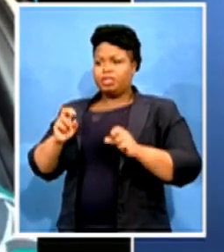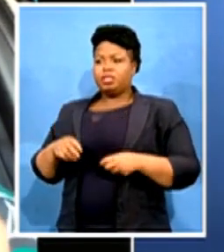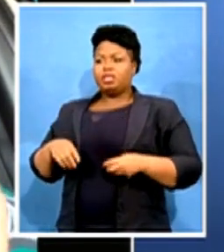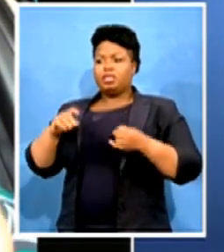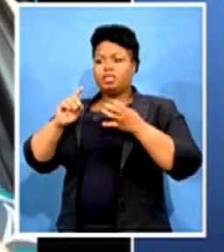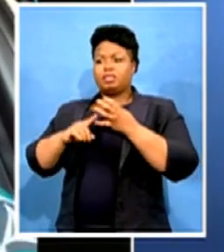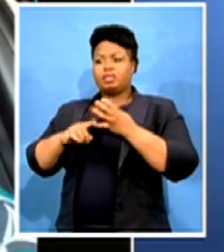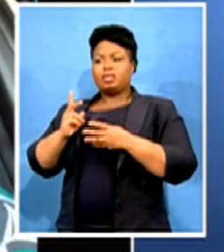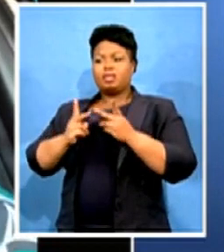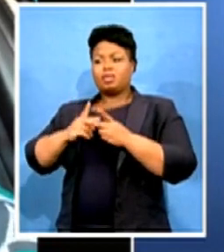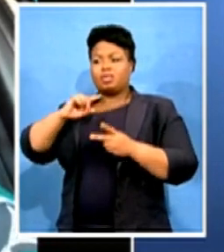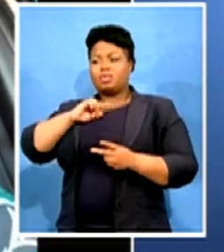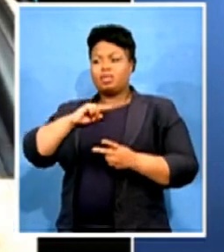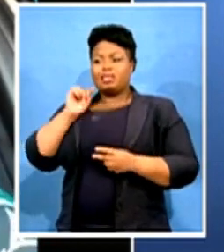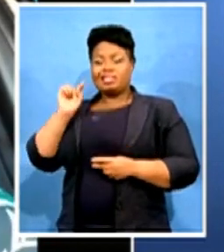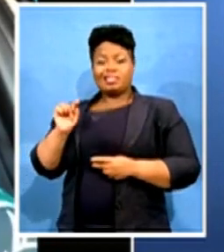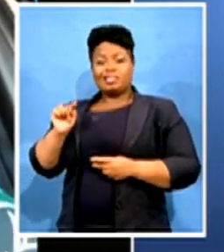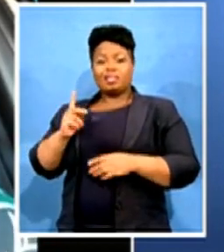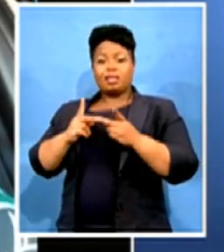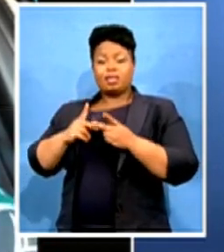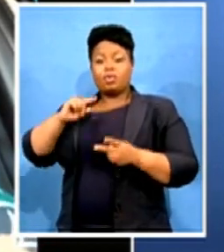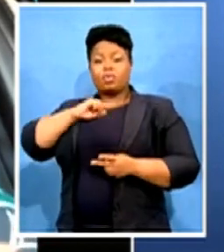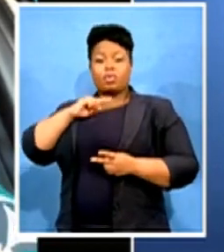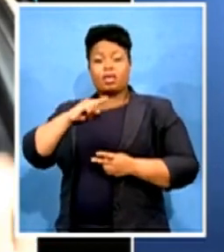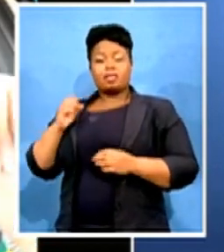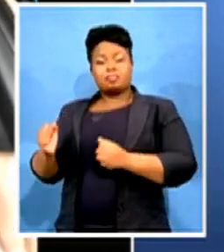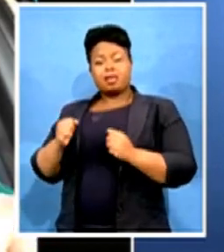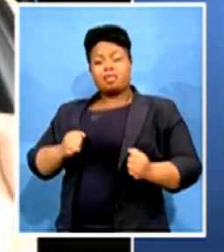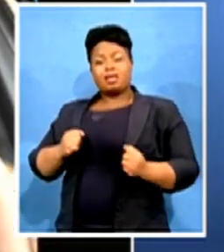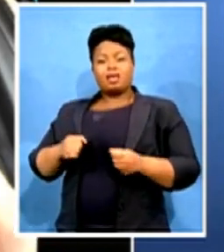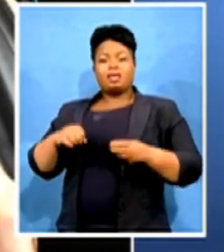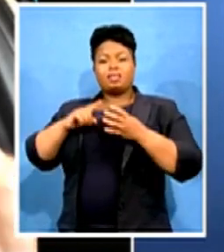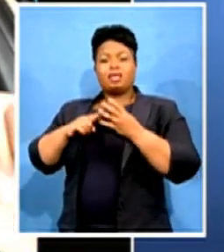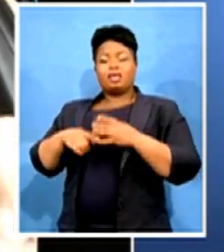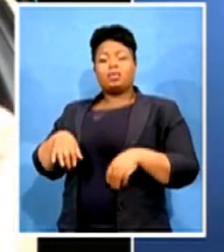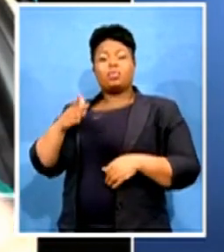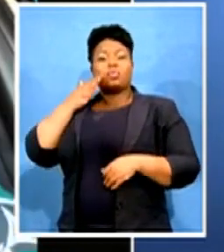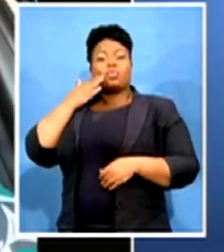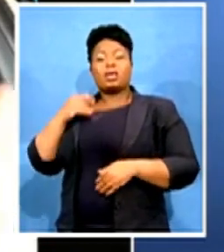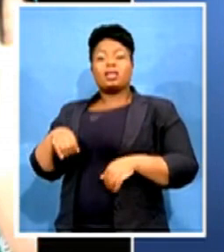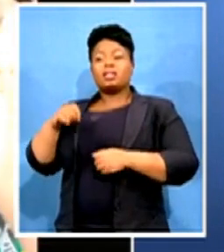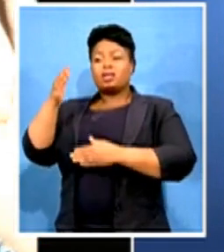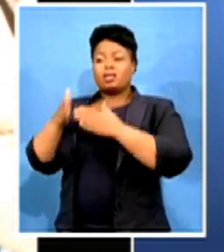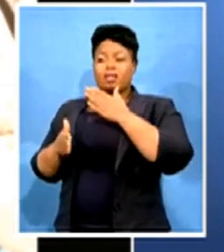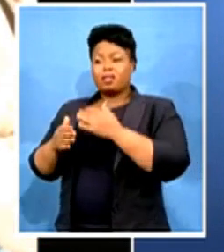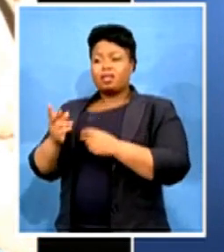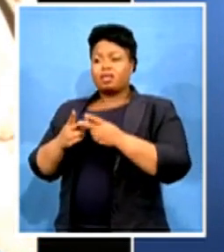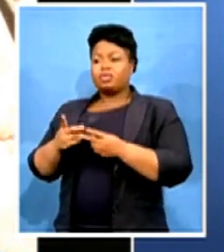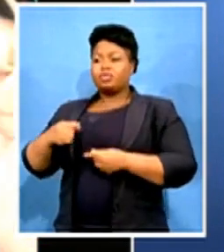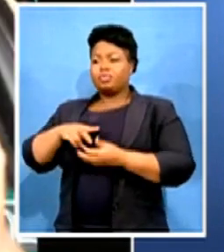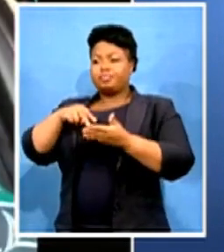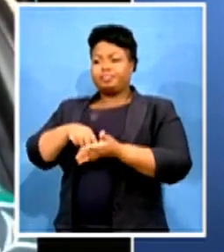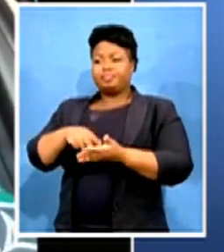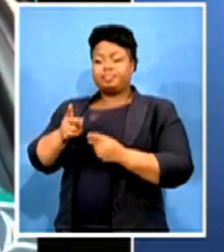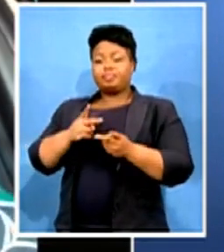the leak that will remain there even after the term of office have lapsed for this. We stand up and we say it can't be now because three structures have been